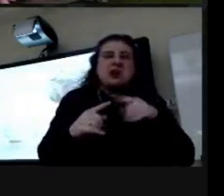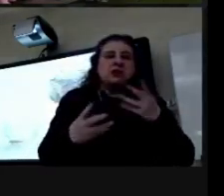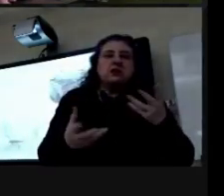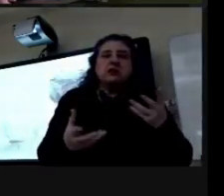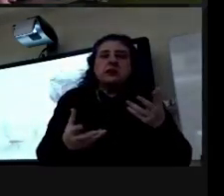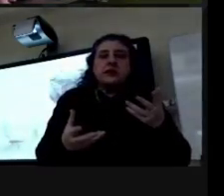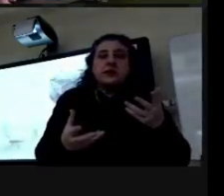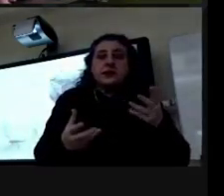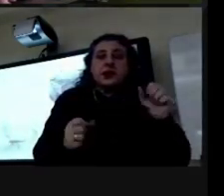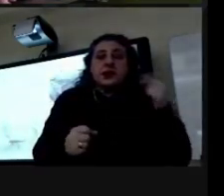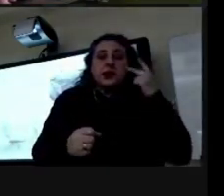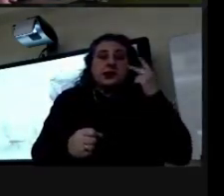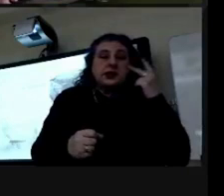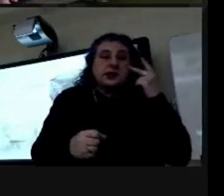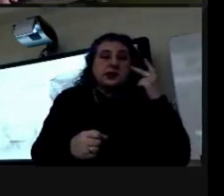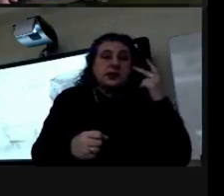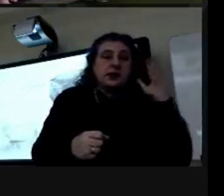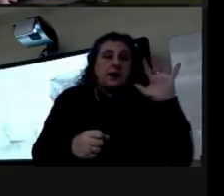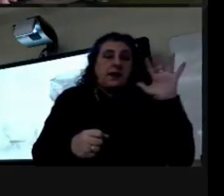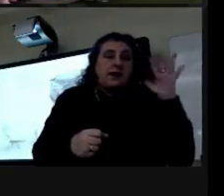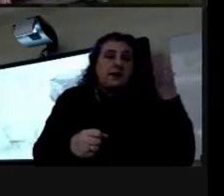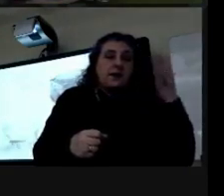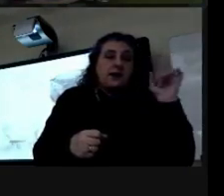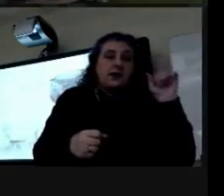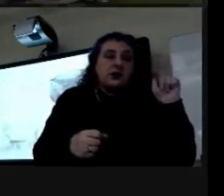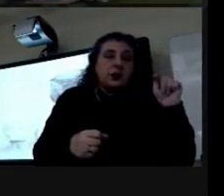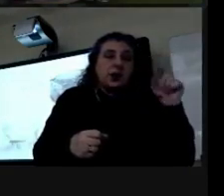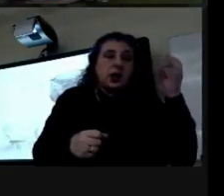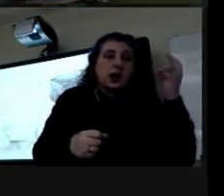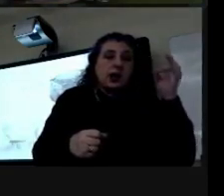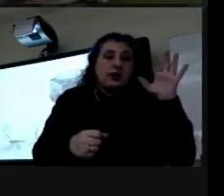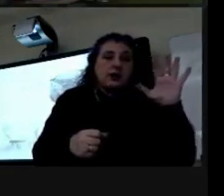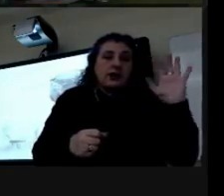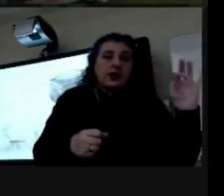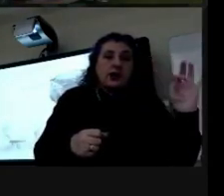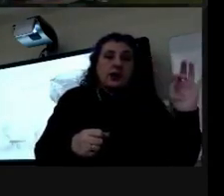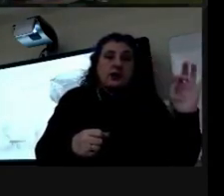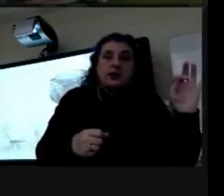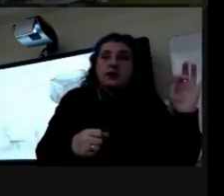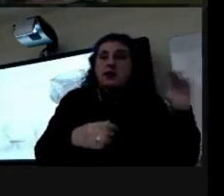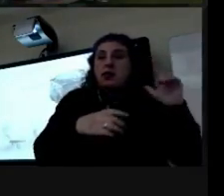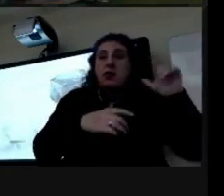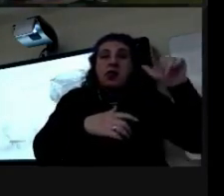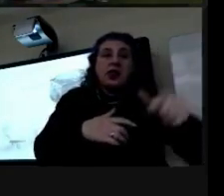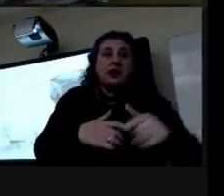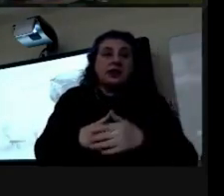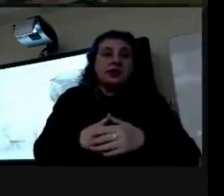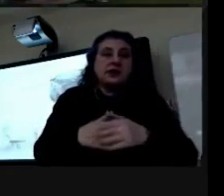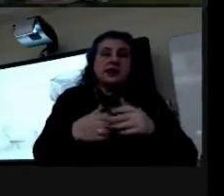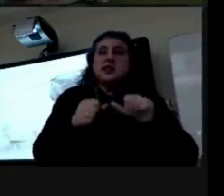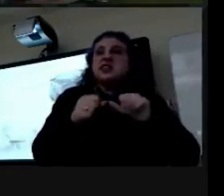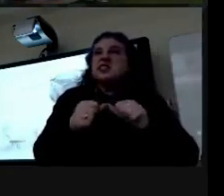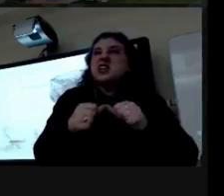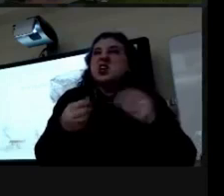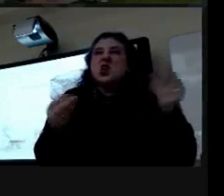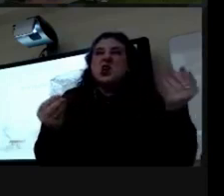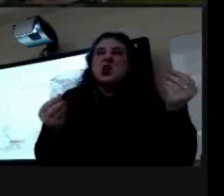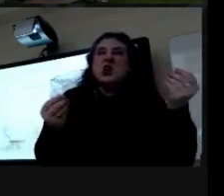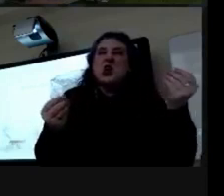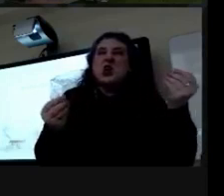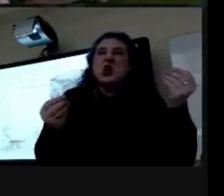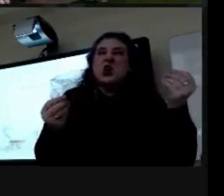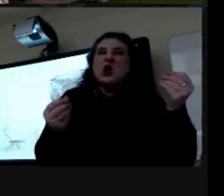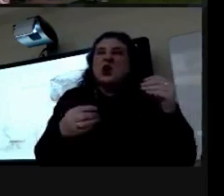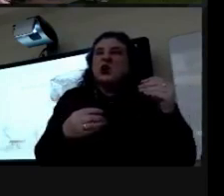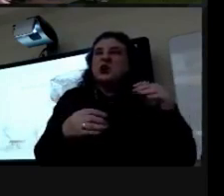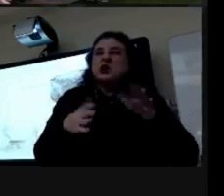you can see that's fifth street in 1859 that's kind of after the time period you were talking about there but the dirt street's still there um